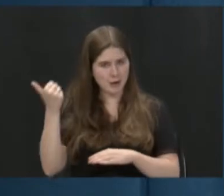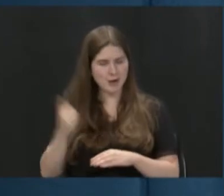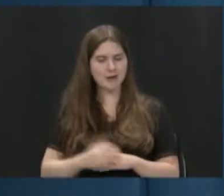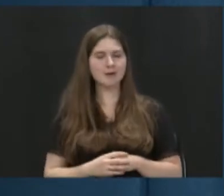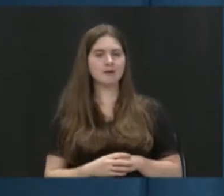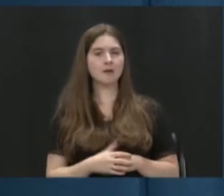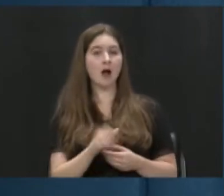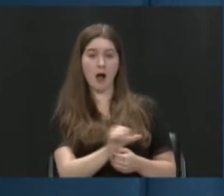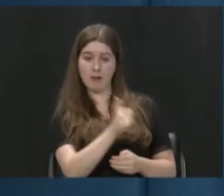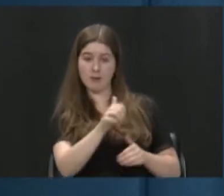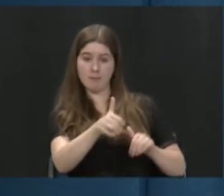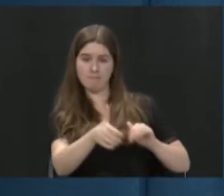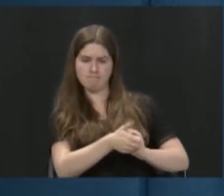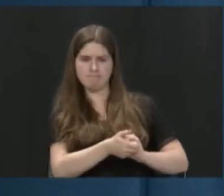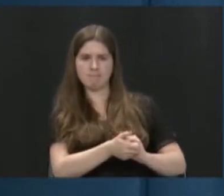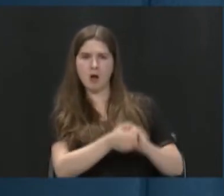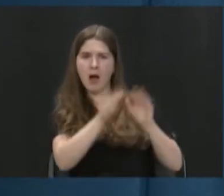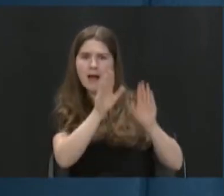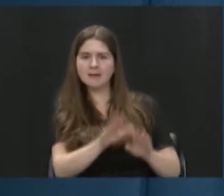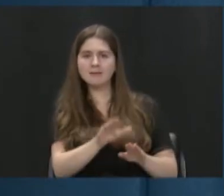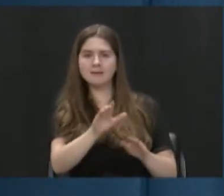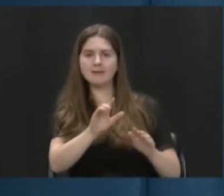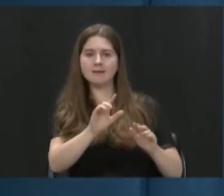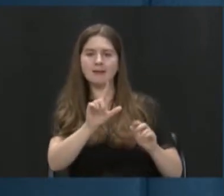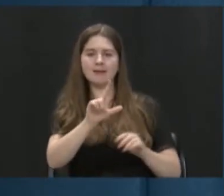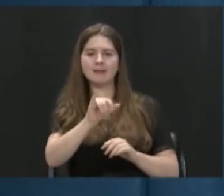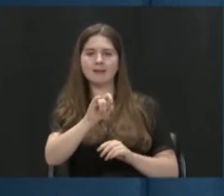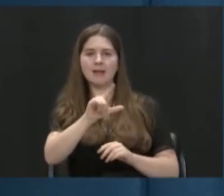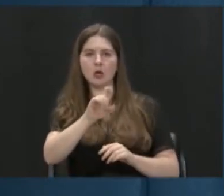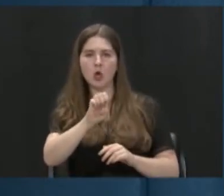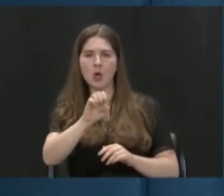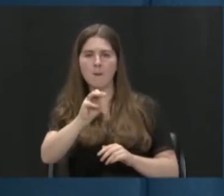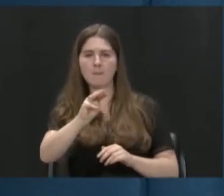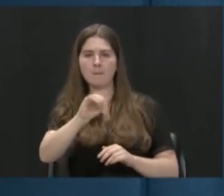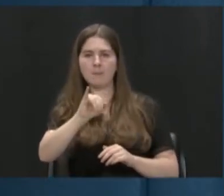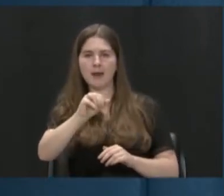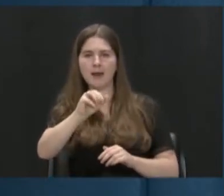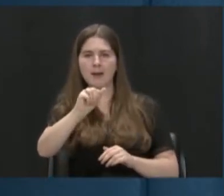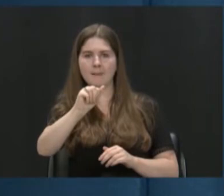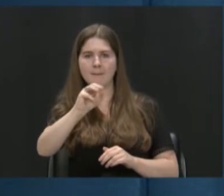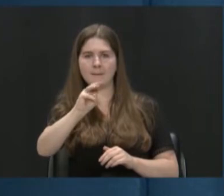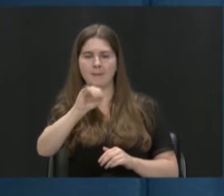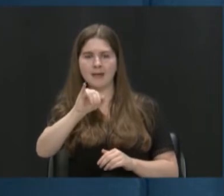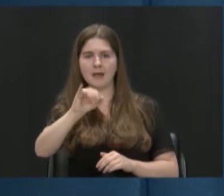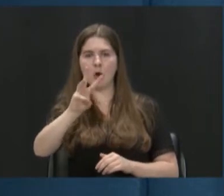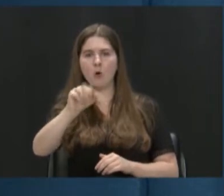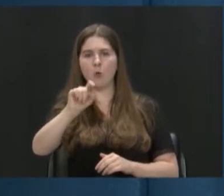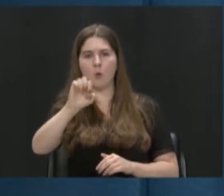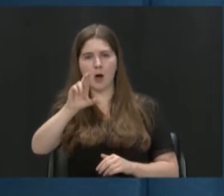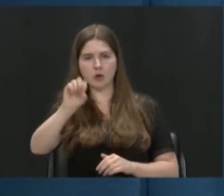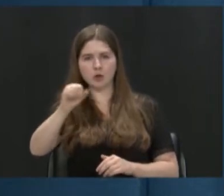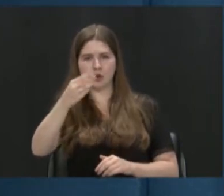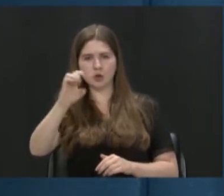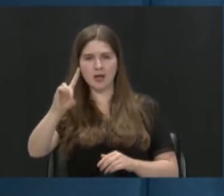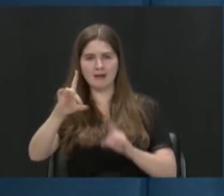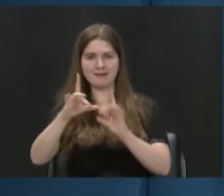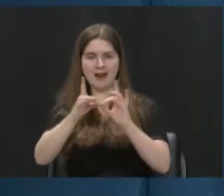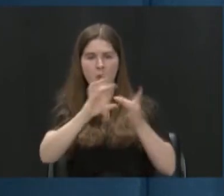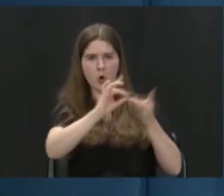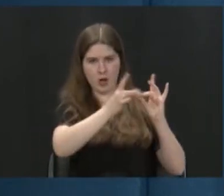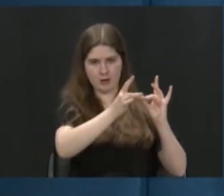partner that's been a great partner for us is the Little Miami Watershed Network and the work that Hope Taft and her many volunteers